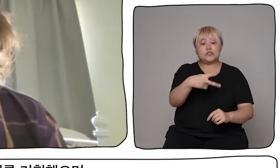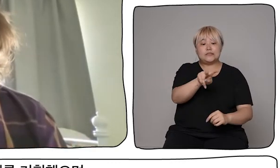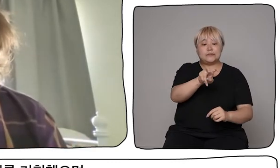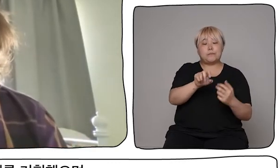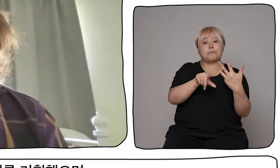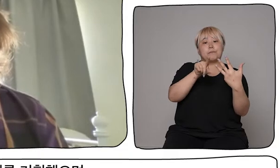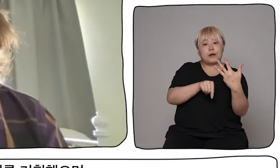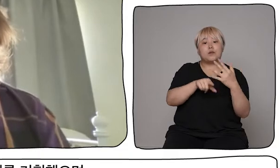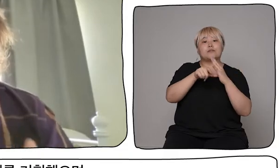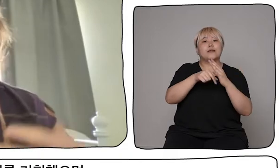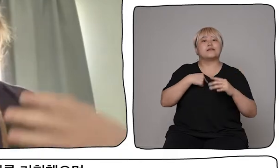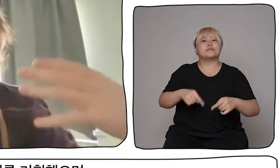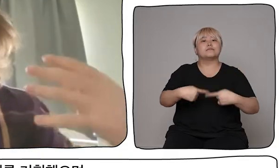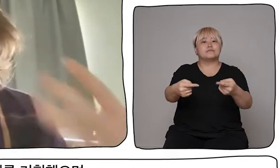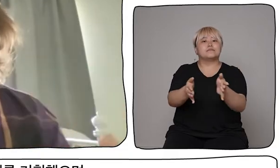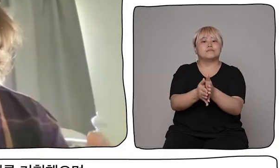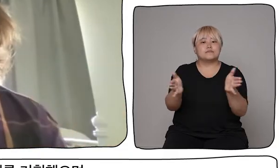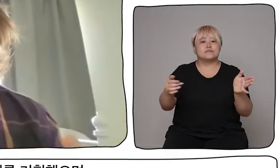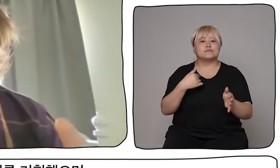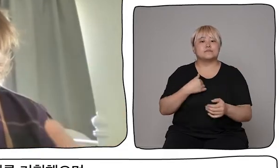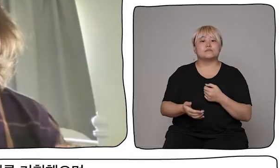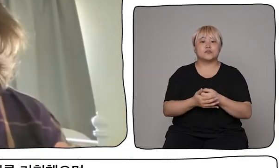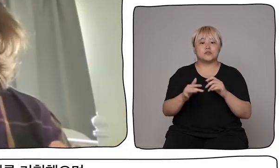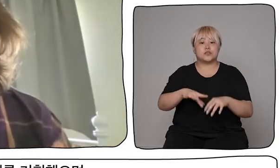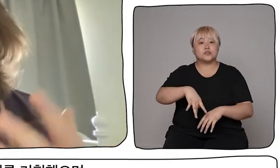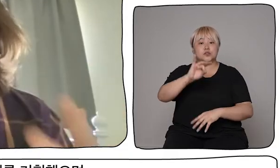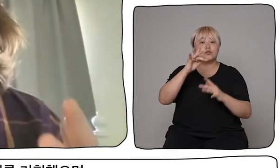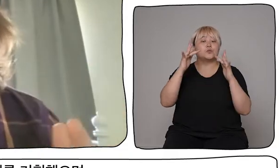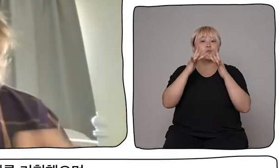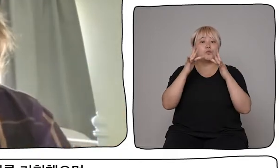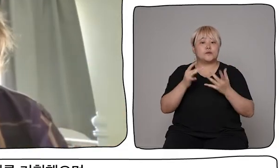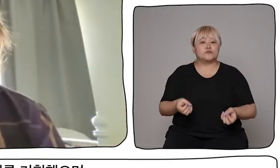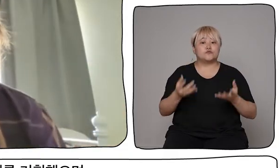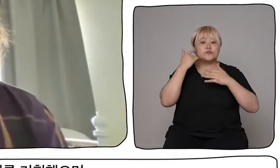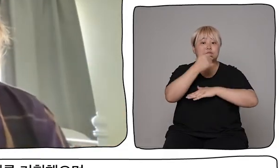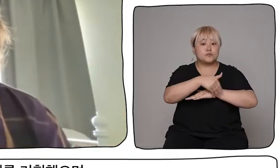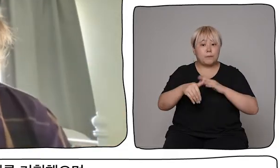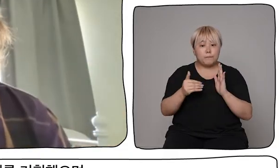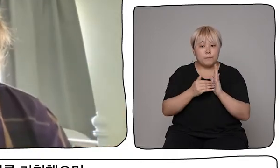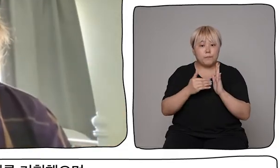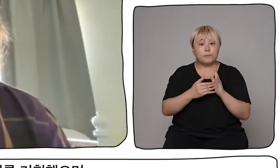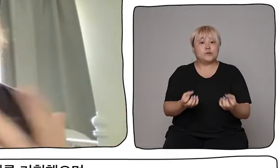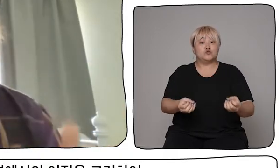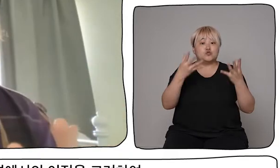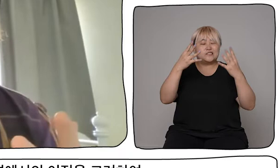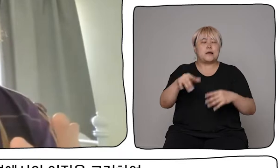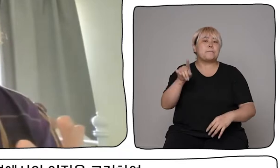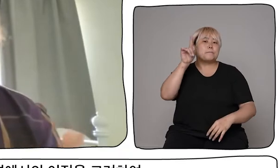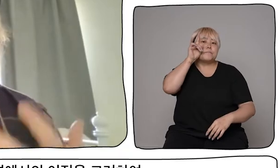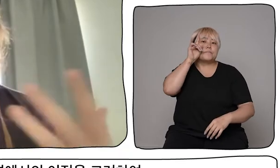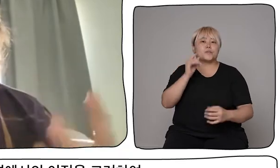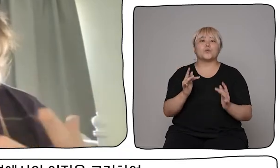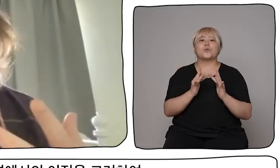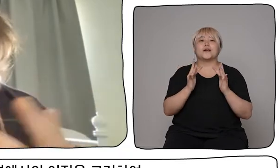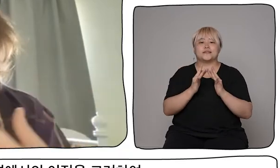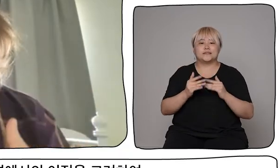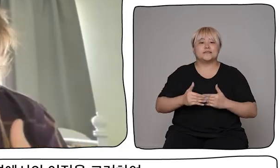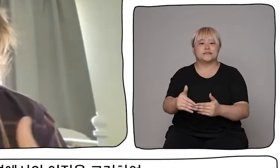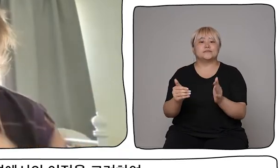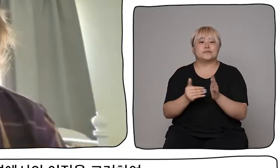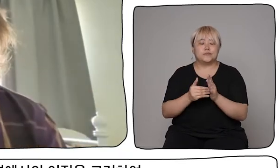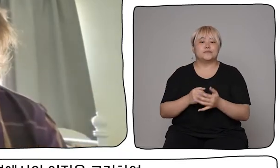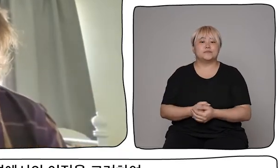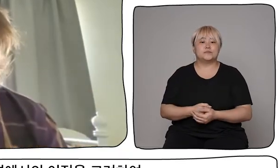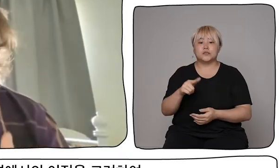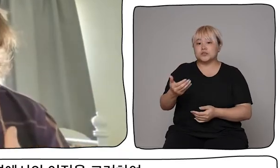in order to get our first online festival up and running, fully online as well. I know that DADA had wanted to do more digital